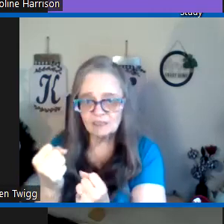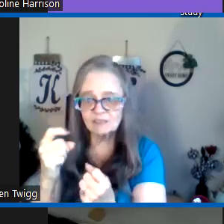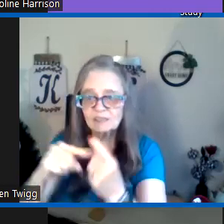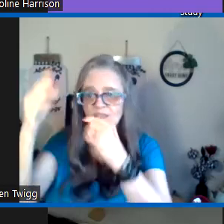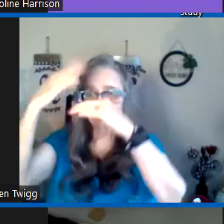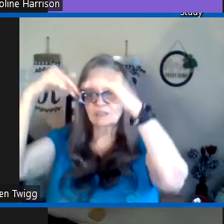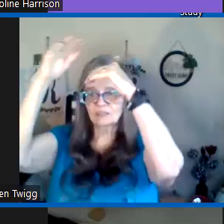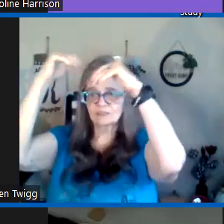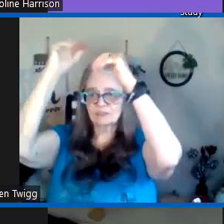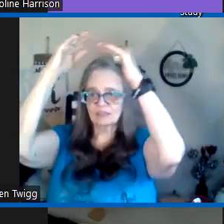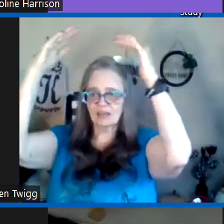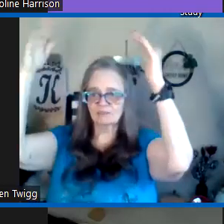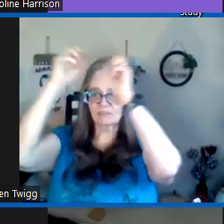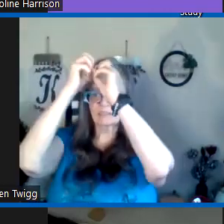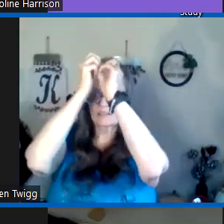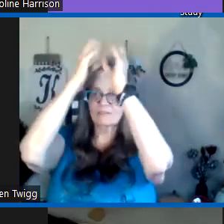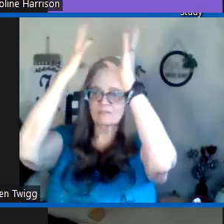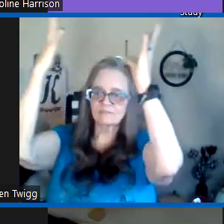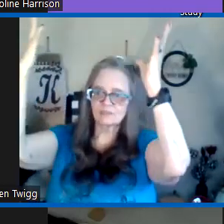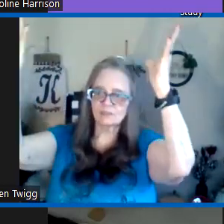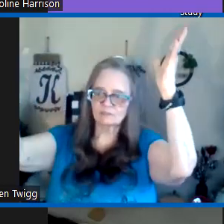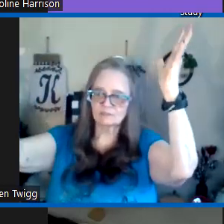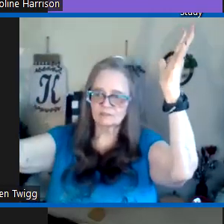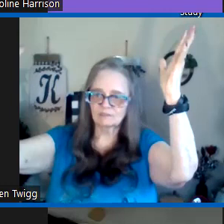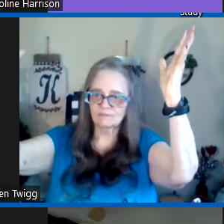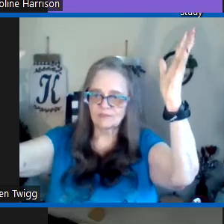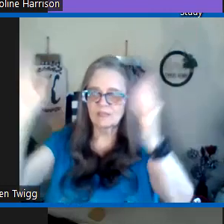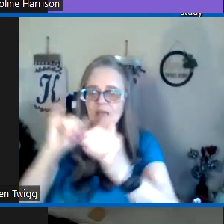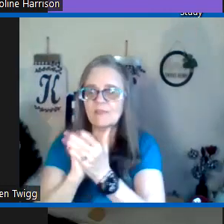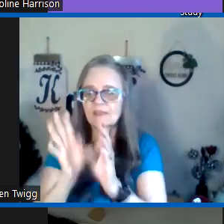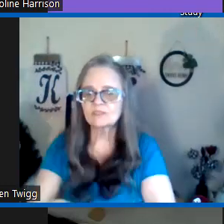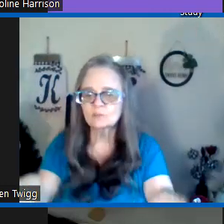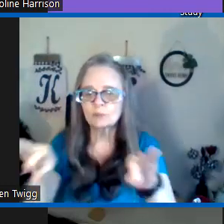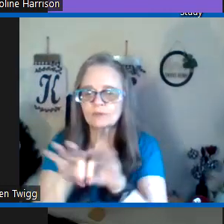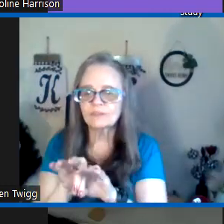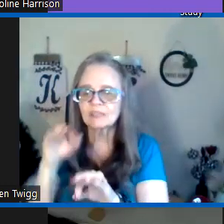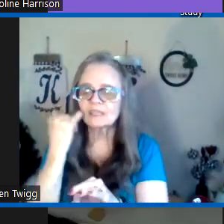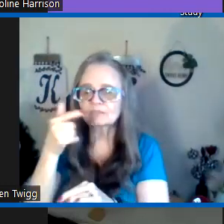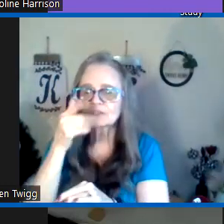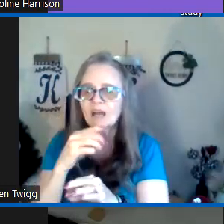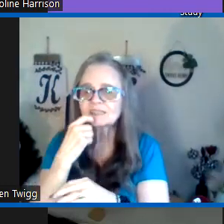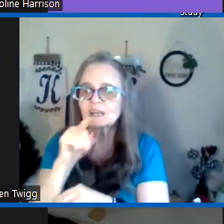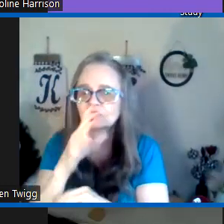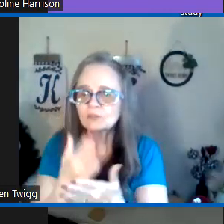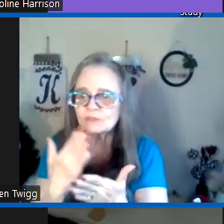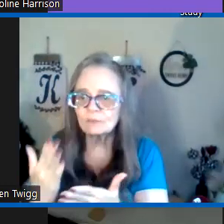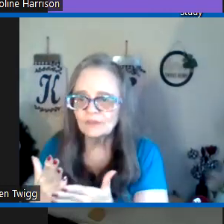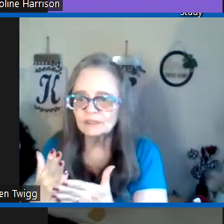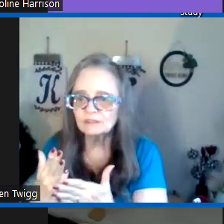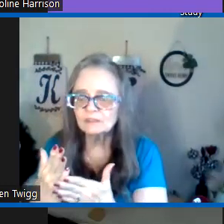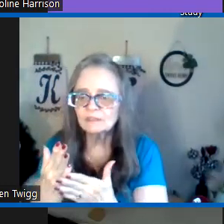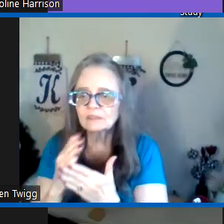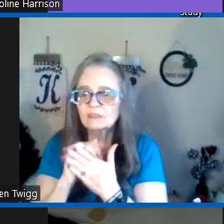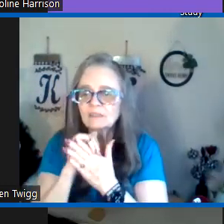disobedient to the heavenly vision and that's the important thing if God tells you